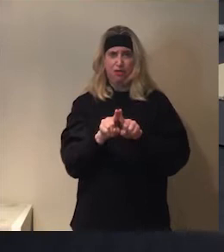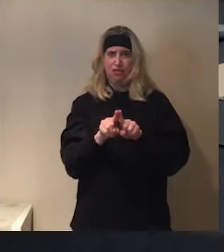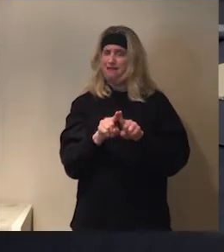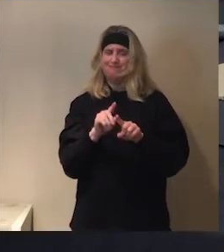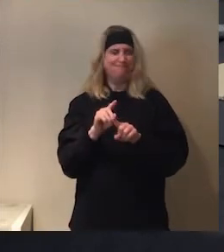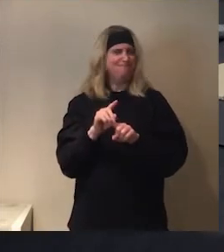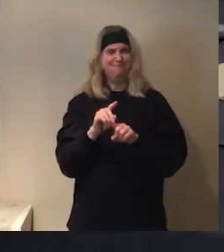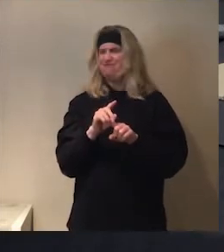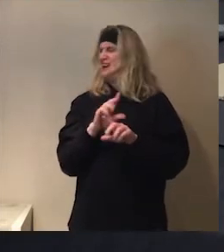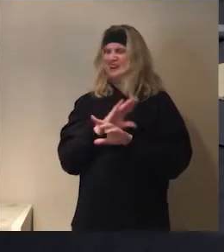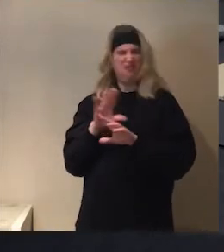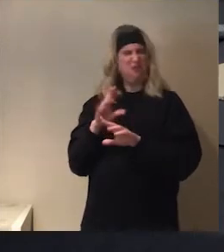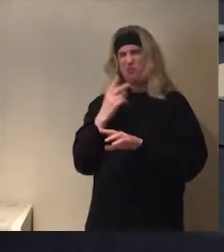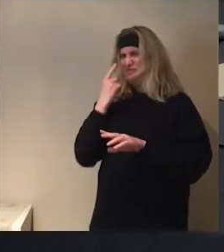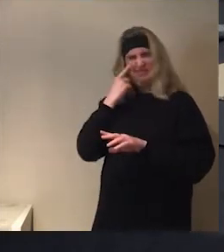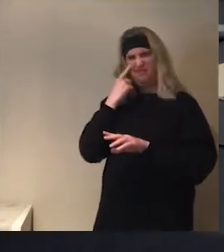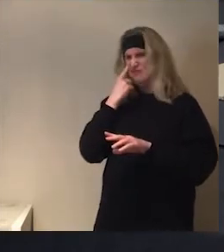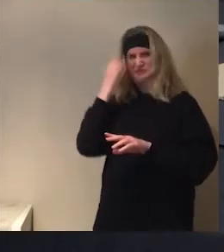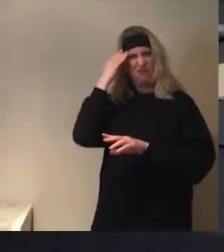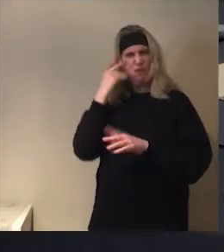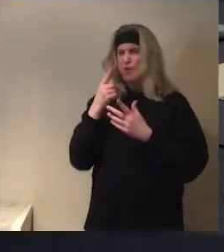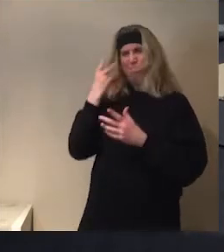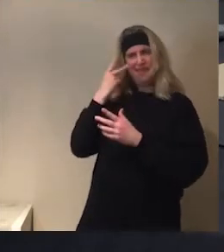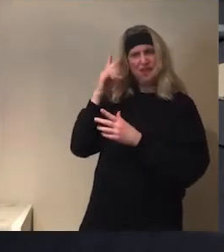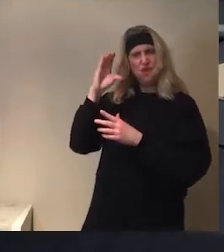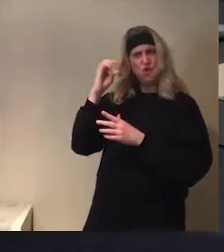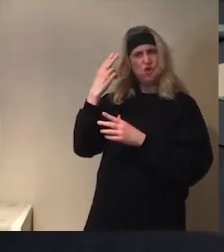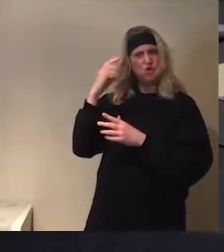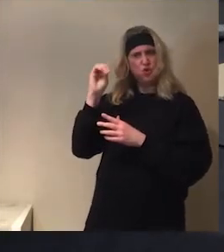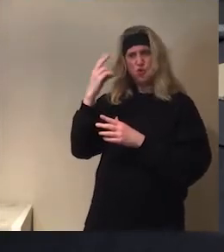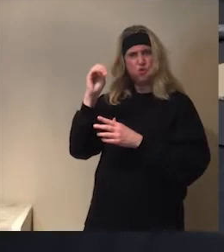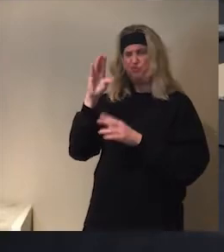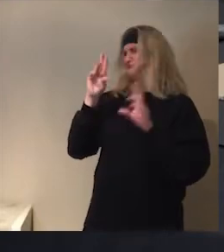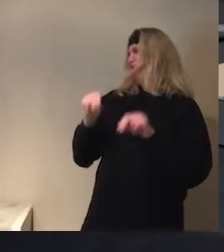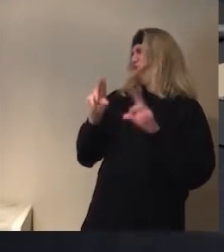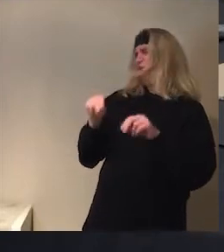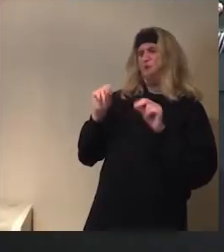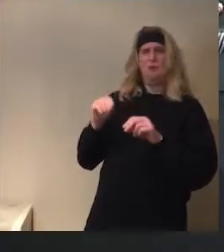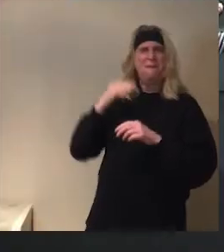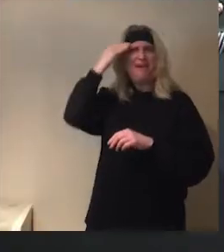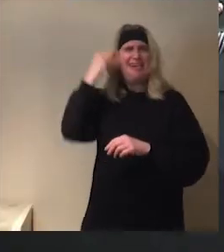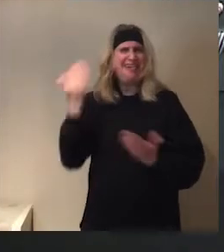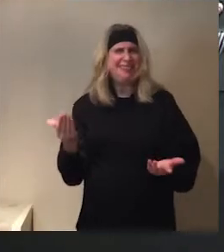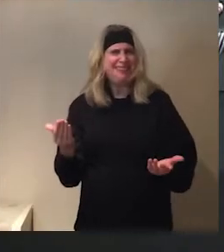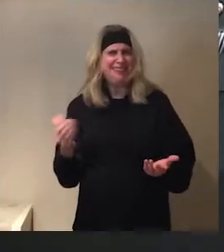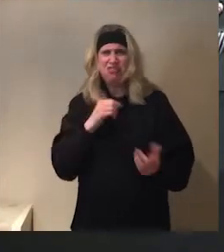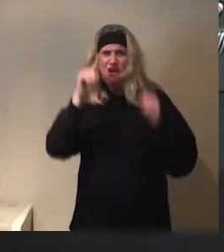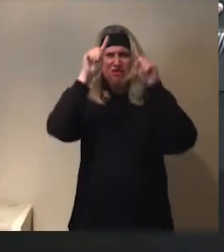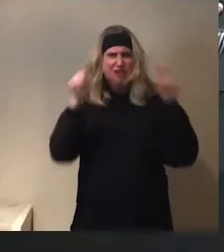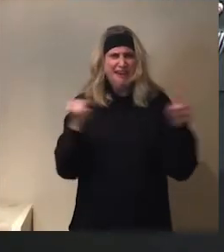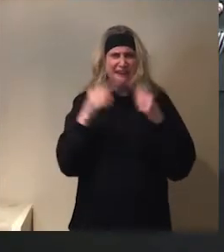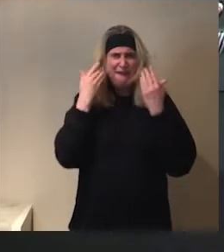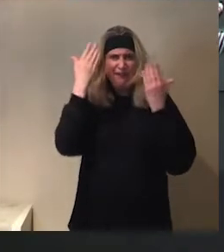No. I don't think so, eh? triangle. What do you think, Shushu? Triangle? No. Look at my head. It's a triangle.